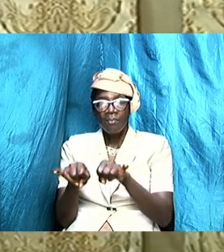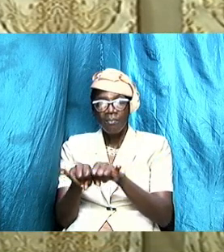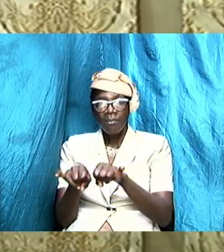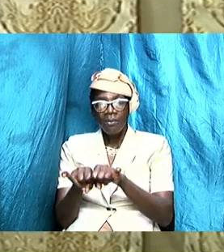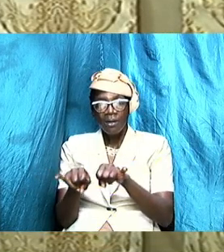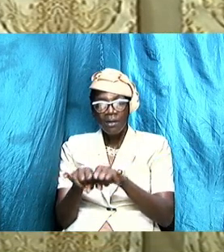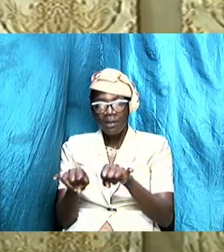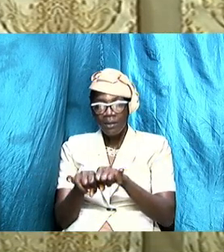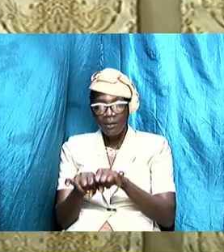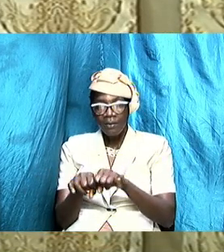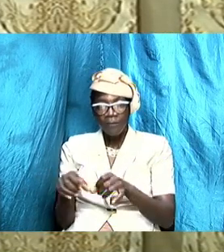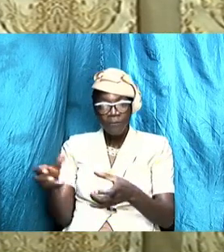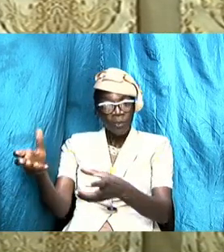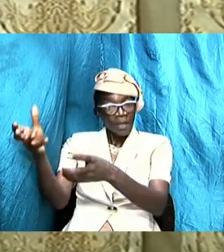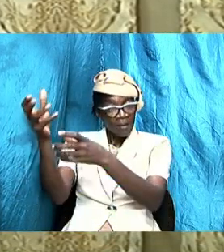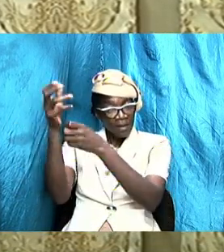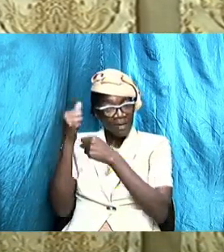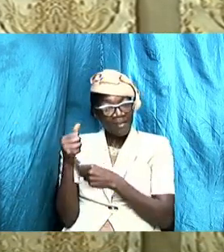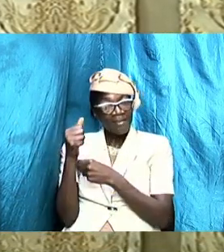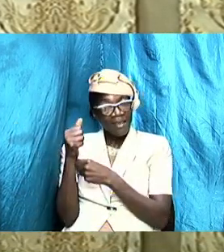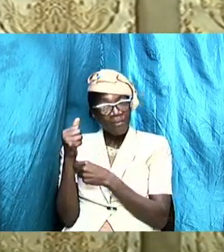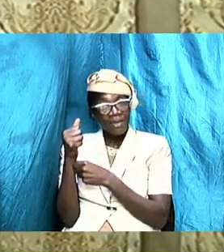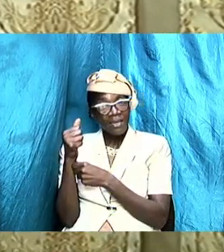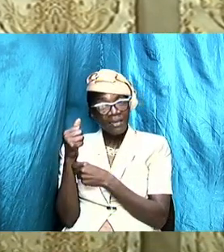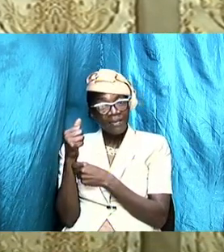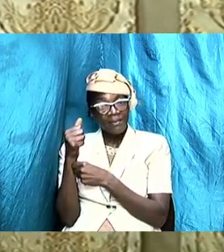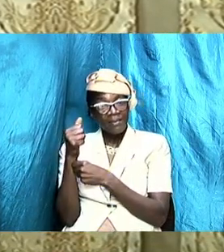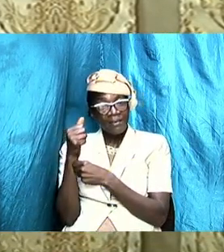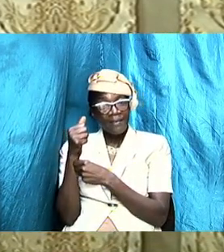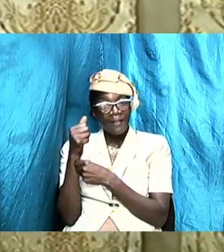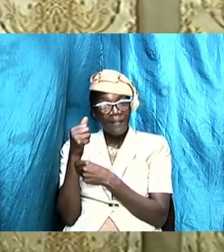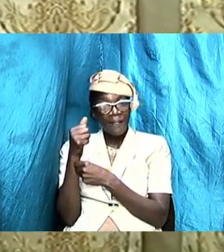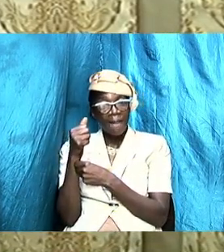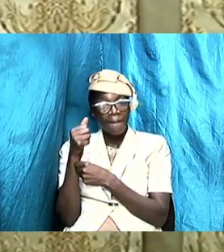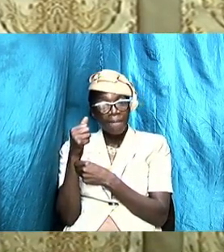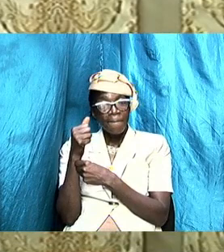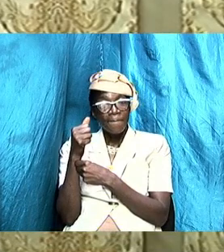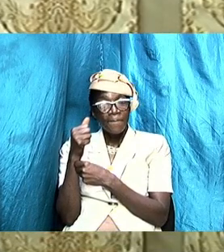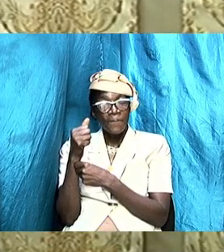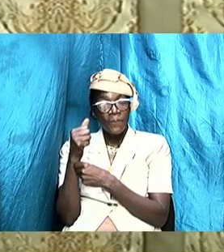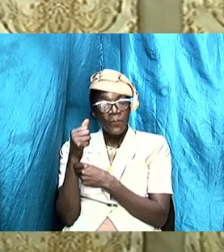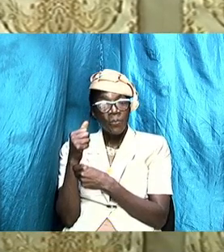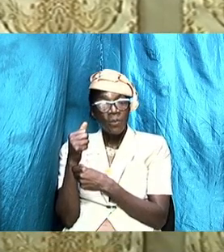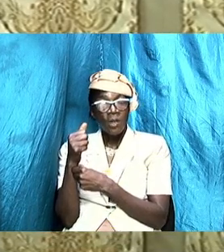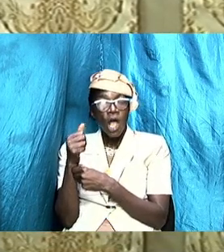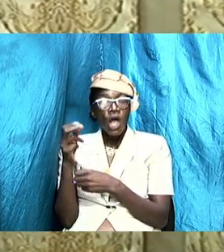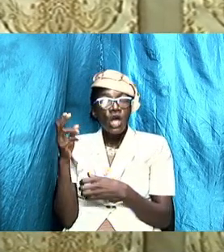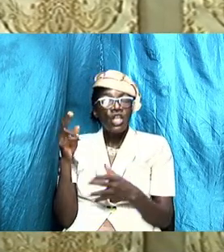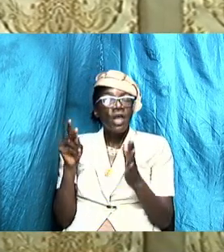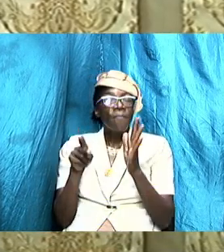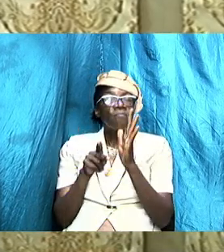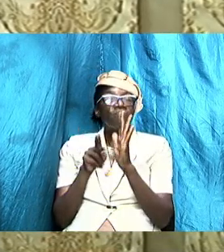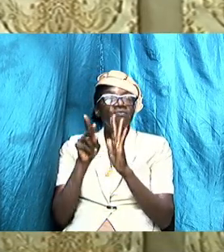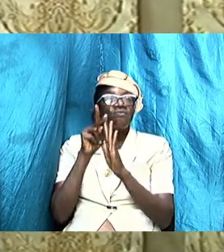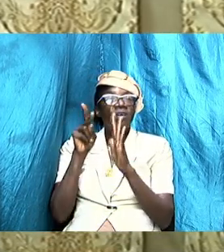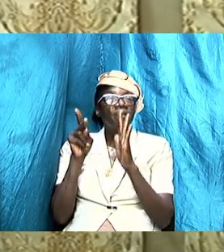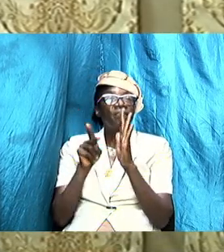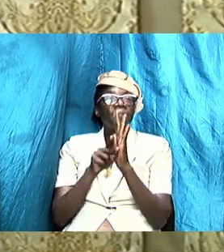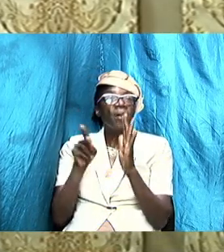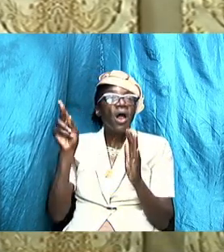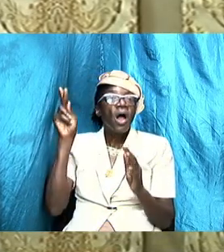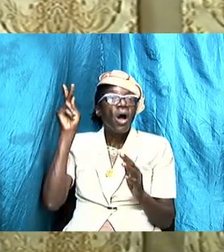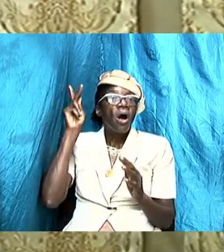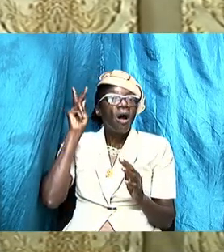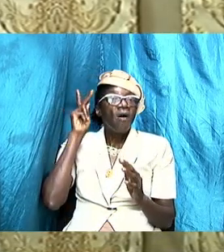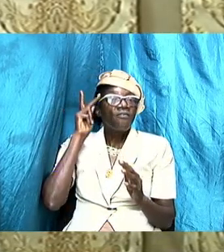acceptance the key is the principle of knowing that it